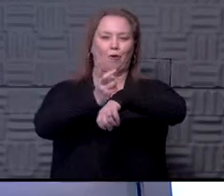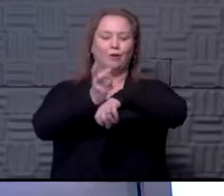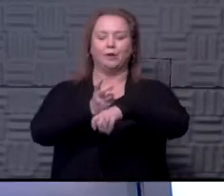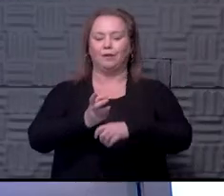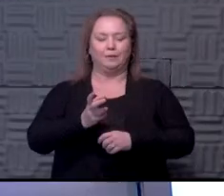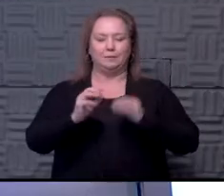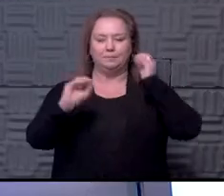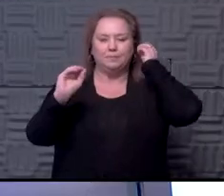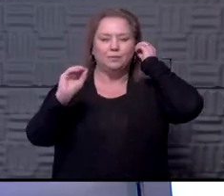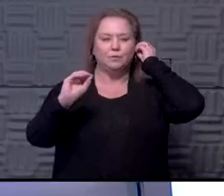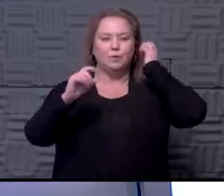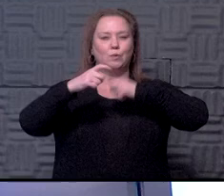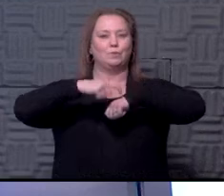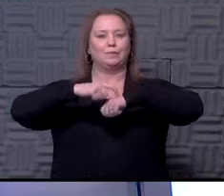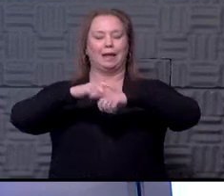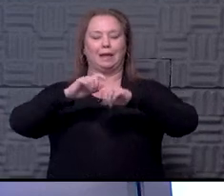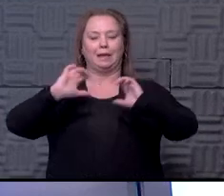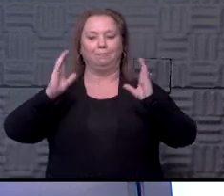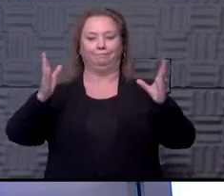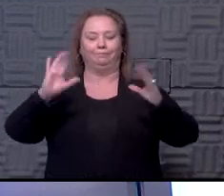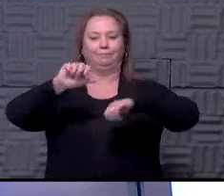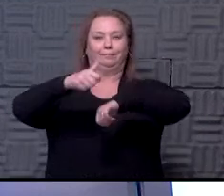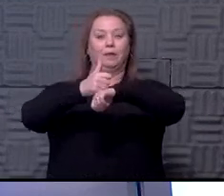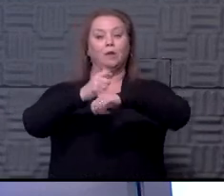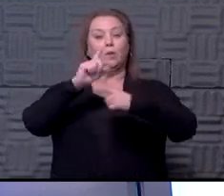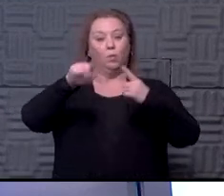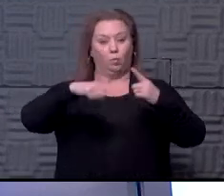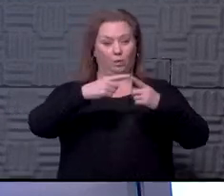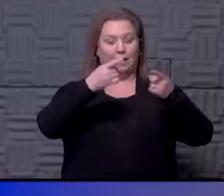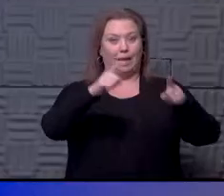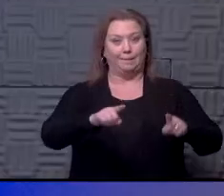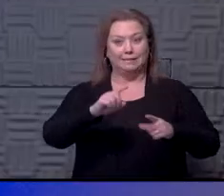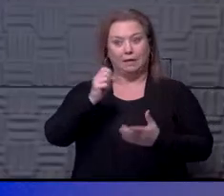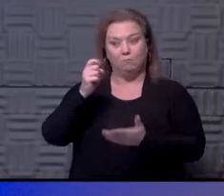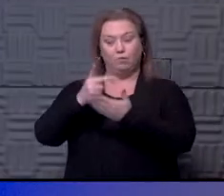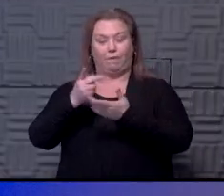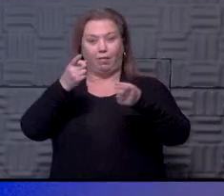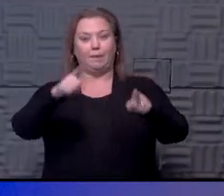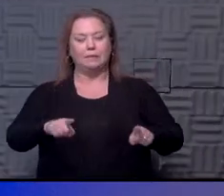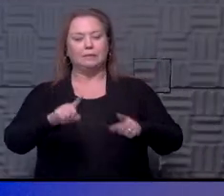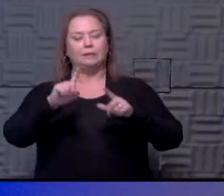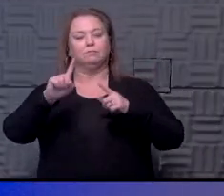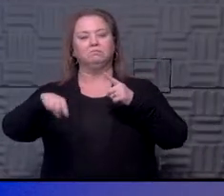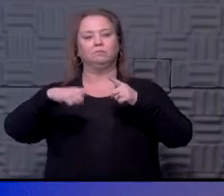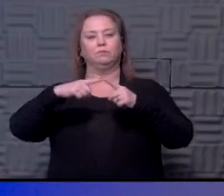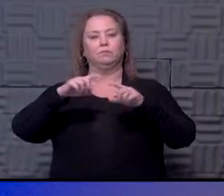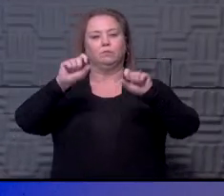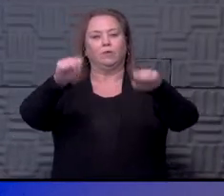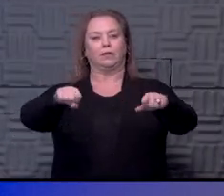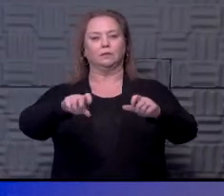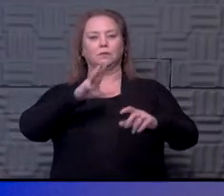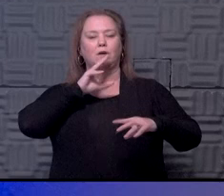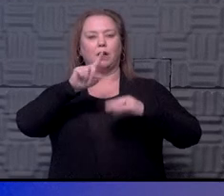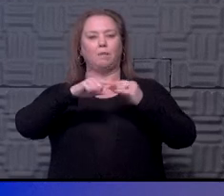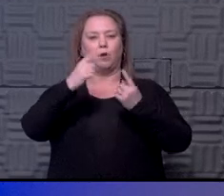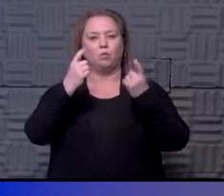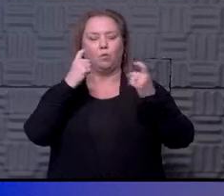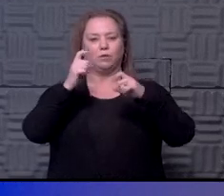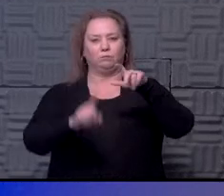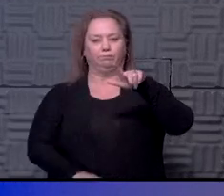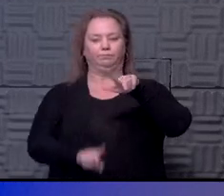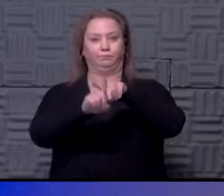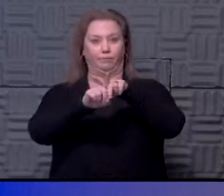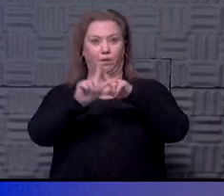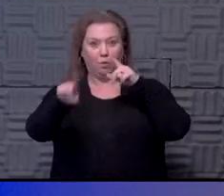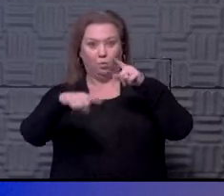think there's any set time frame. But once that does happen, when and if there is approval, then we can start talking about questions that have arisen.